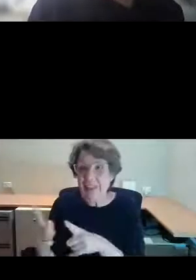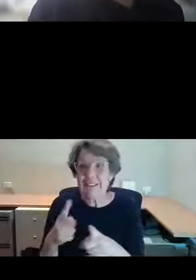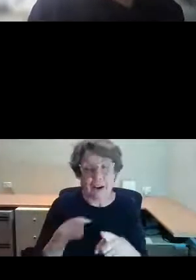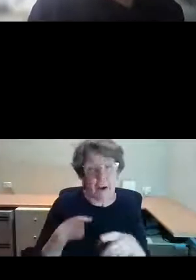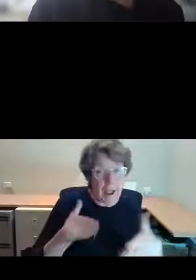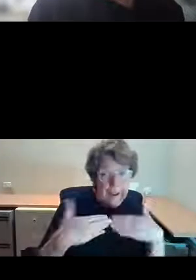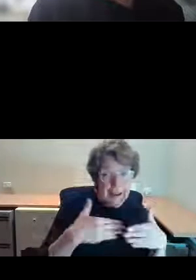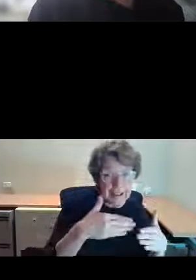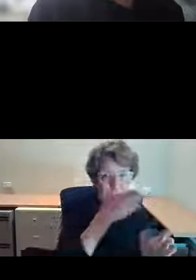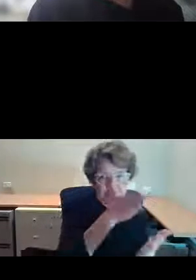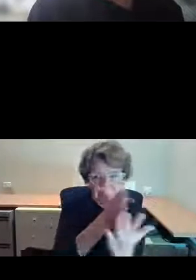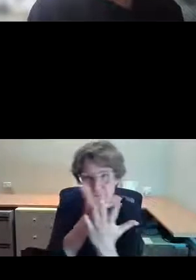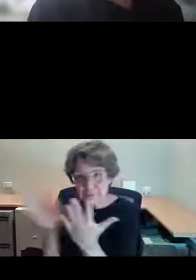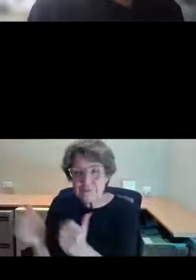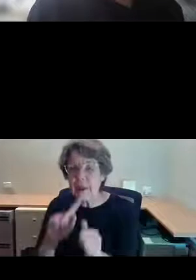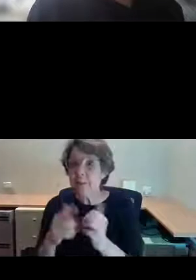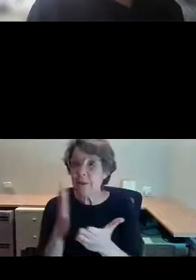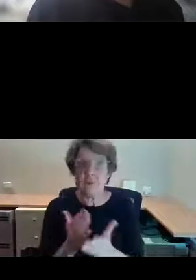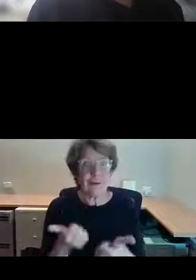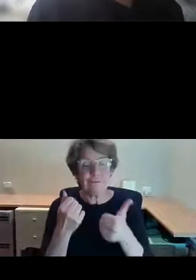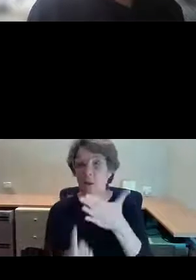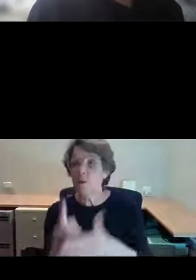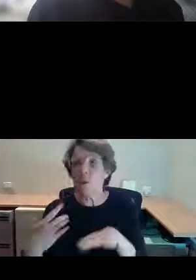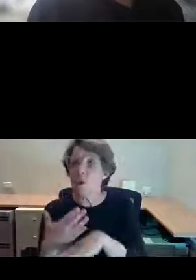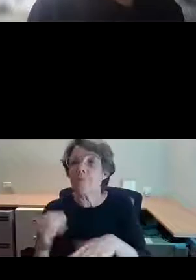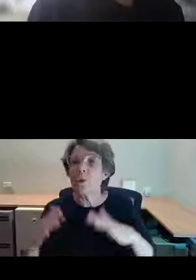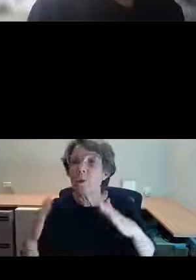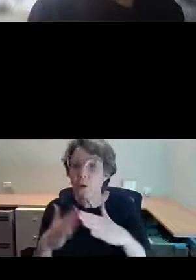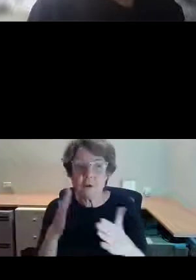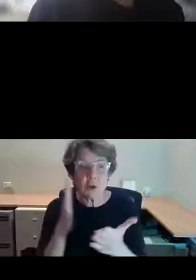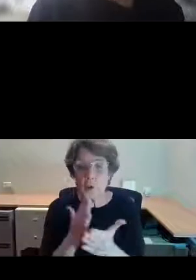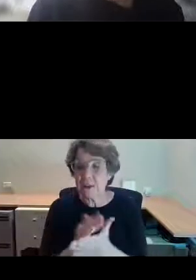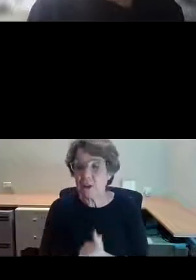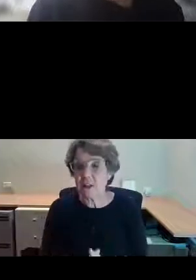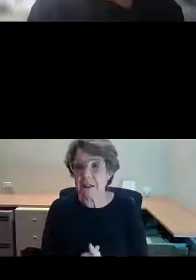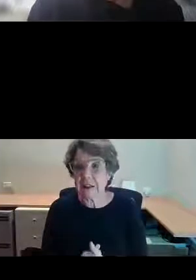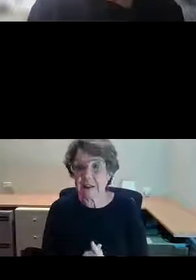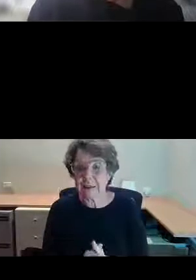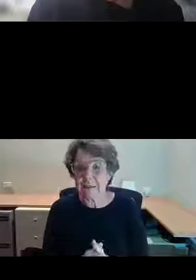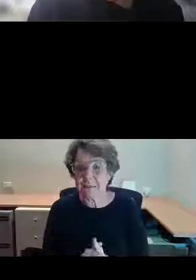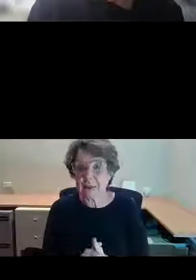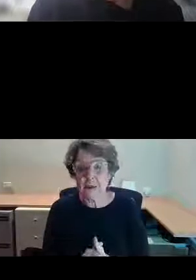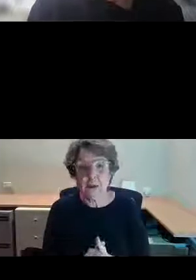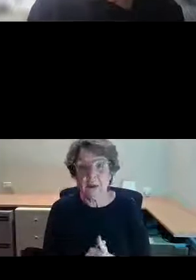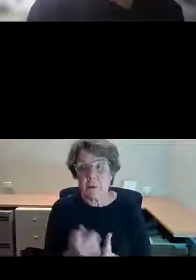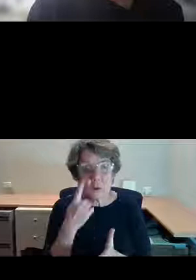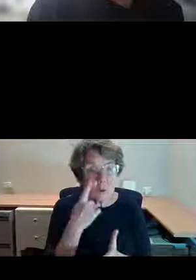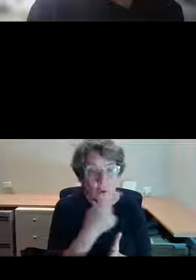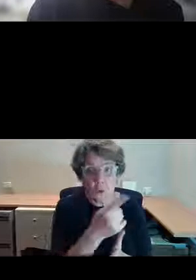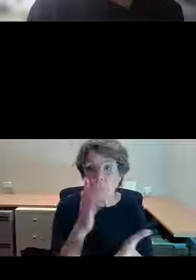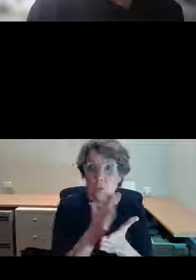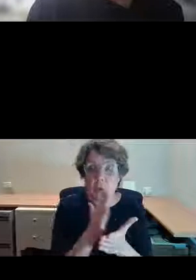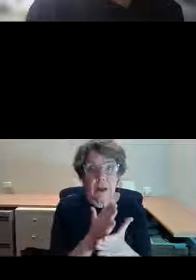a great opportunity working from home to be able to access so much of the material that we work with